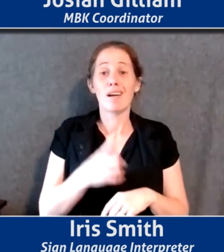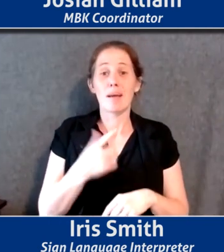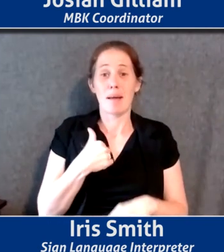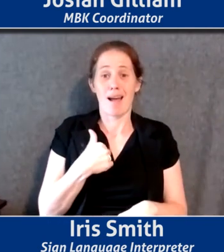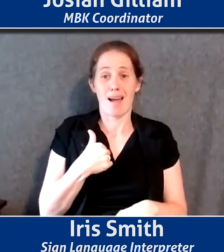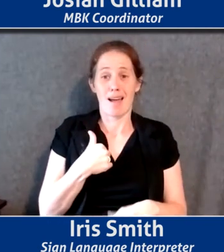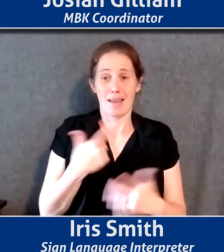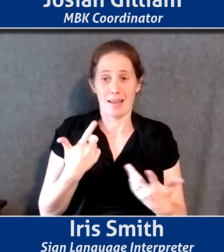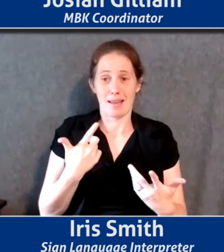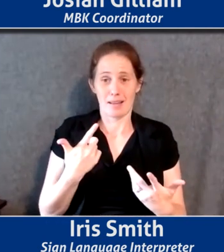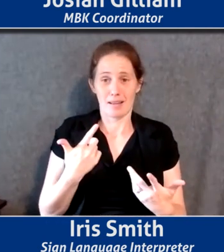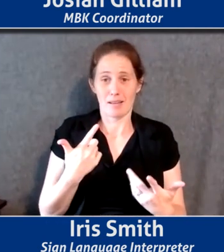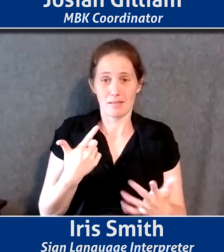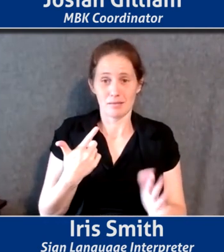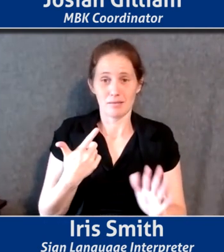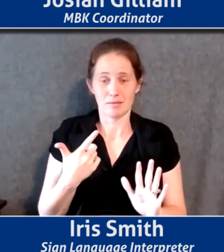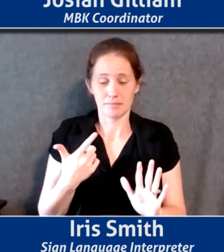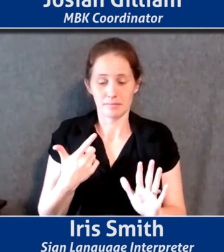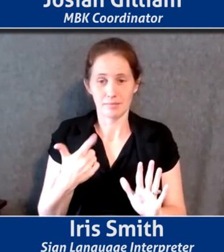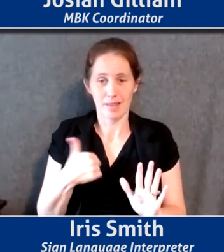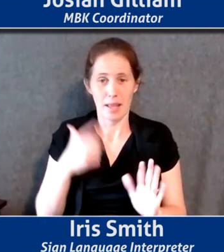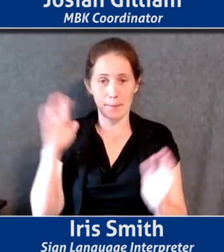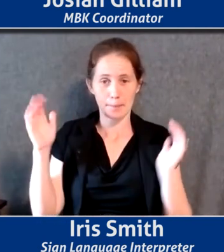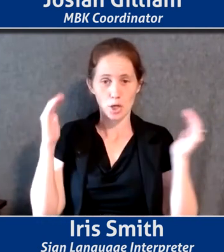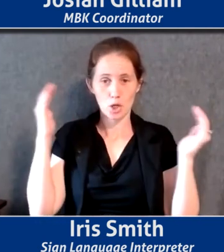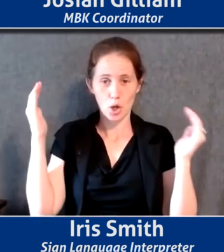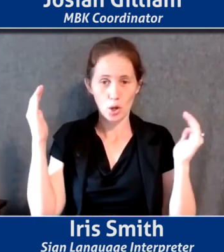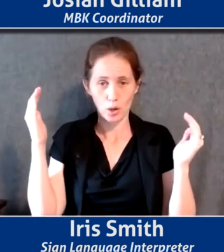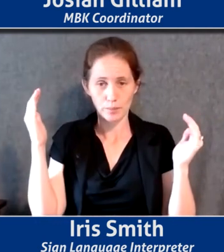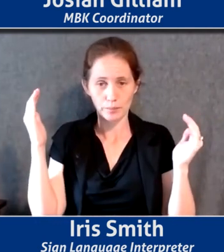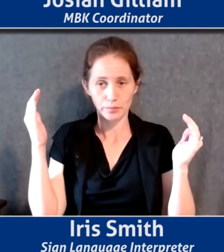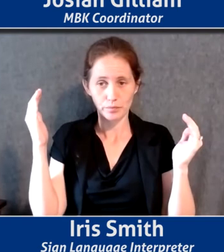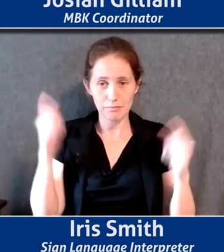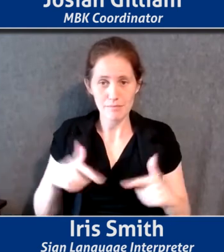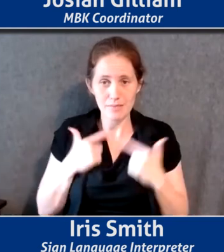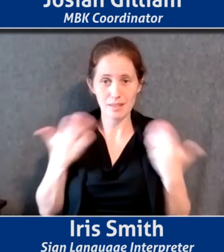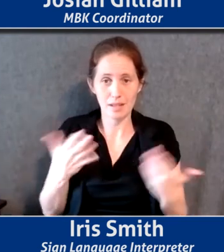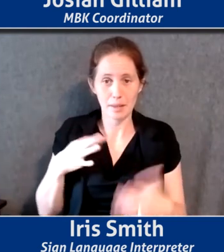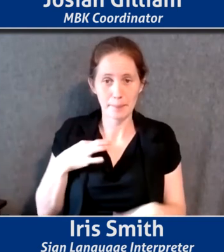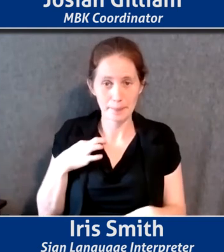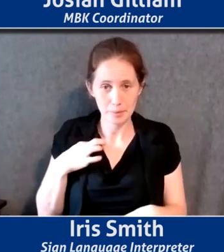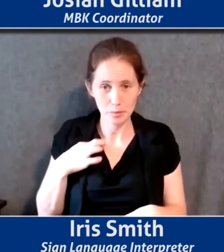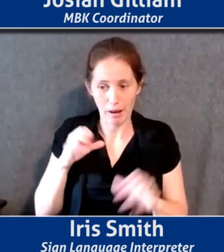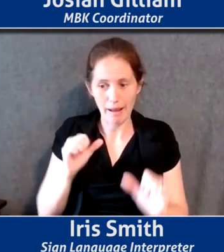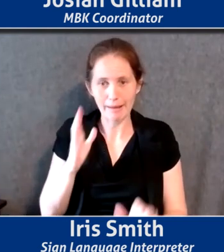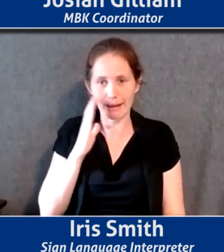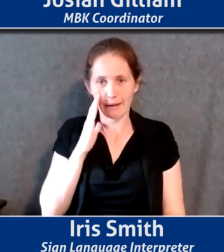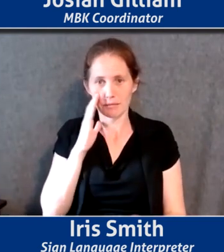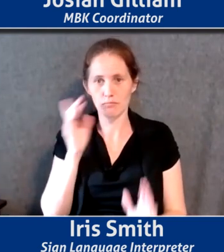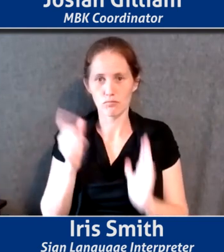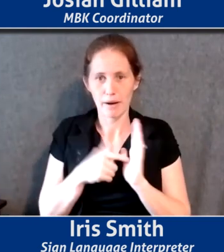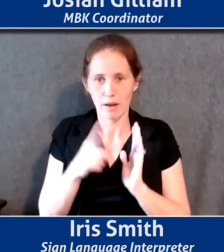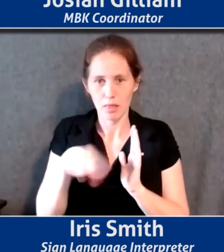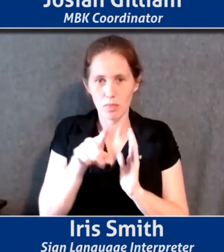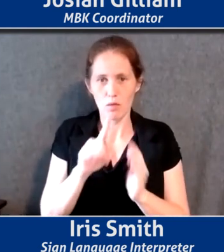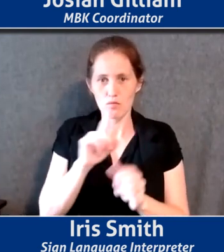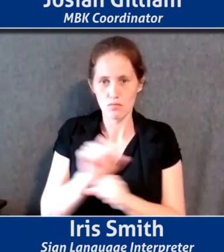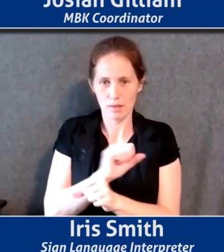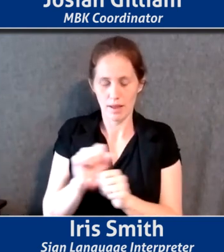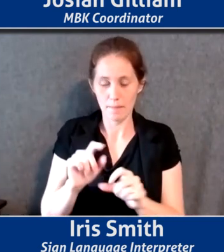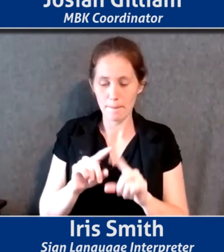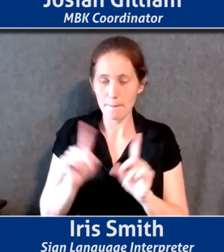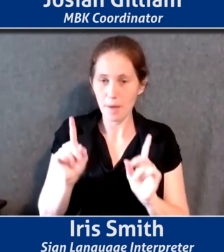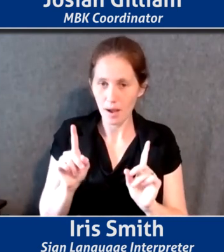and so I'm fully like, as a, you know, adult, uh, living here in Pittsburgh can, can acknowledge those realities. And yet, um,